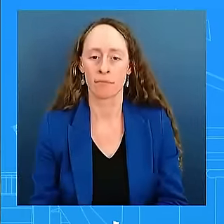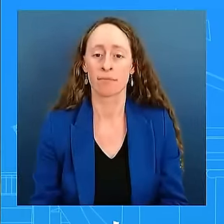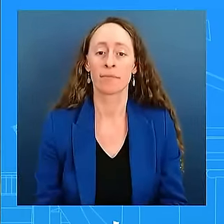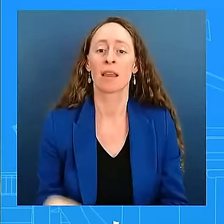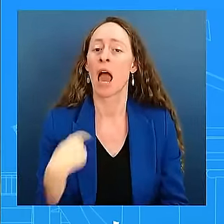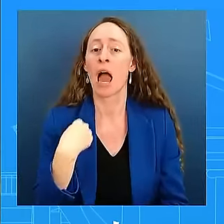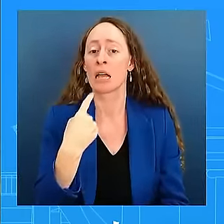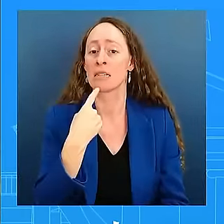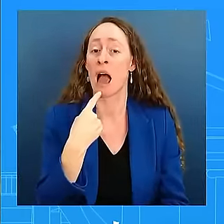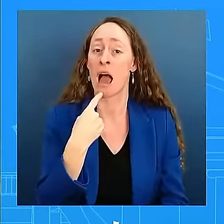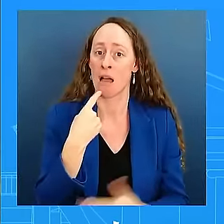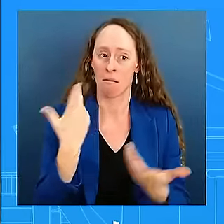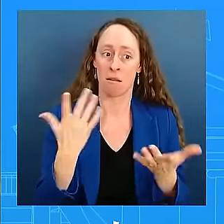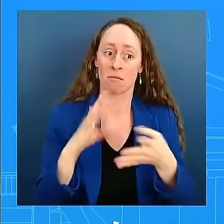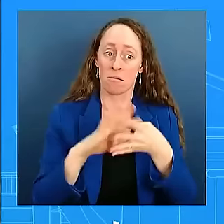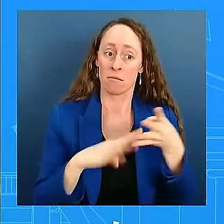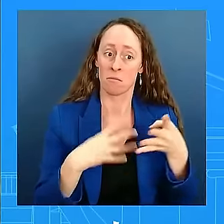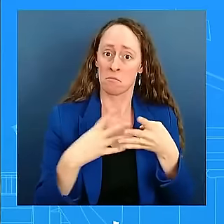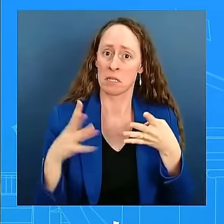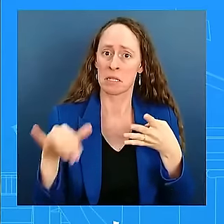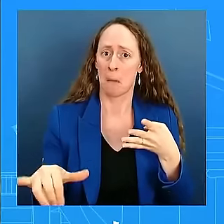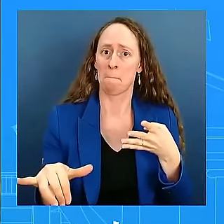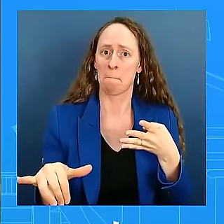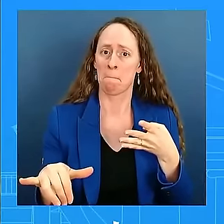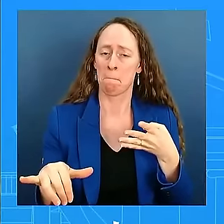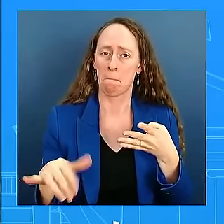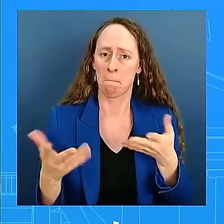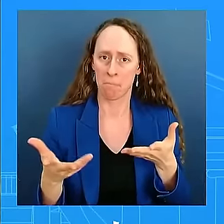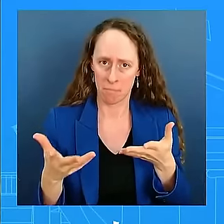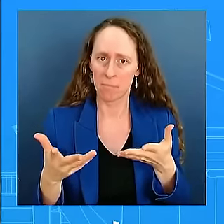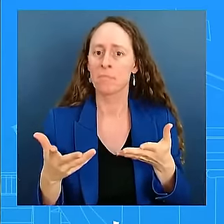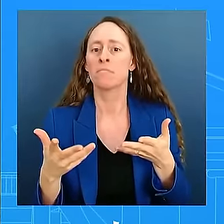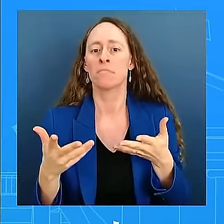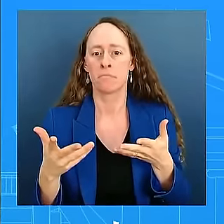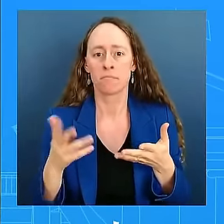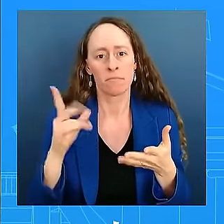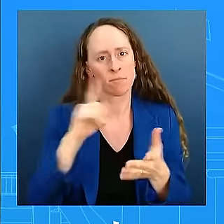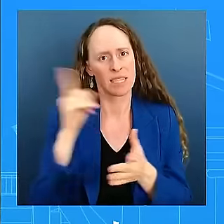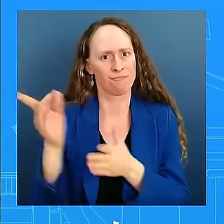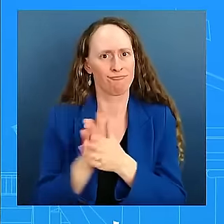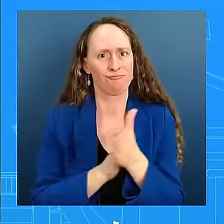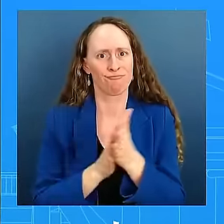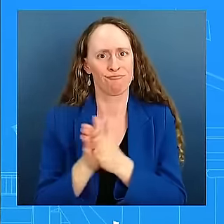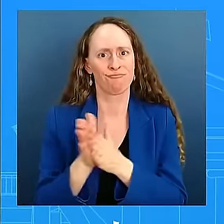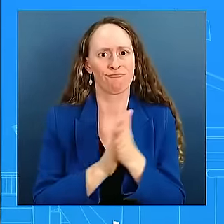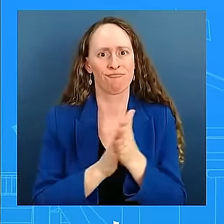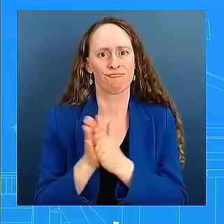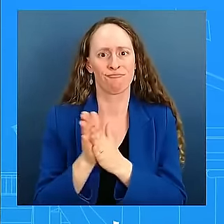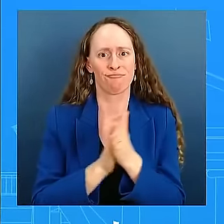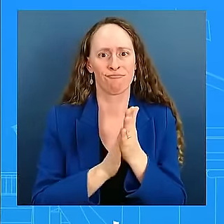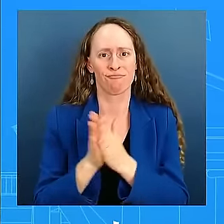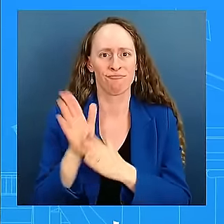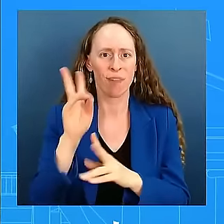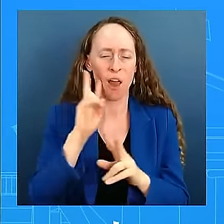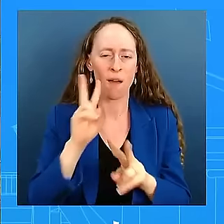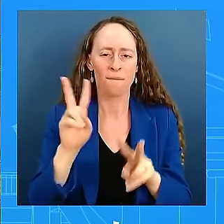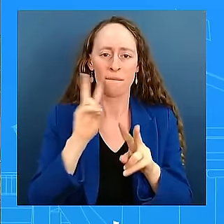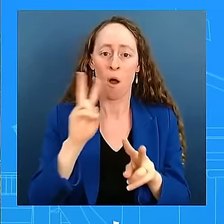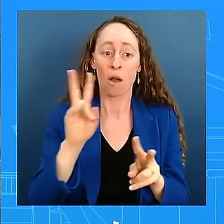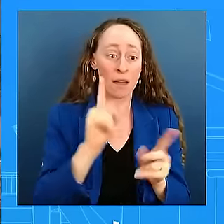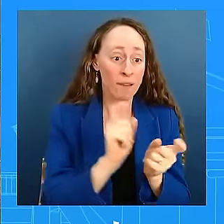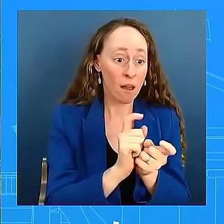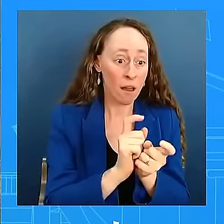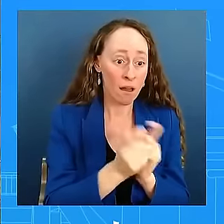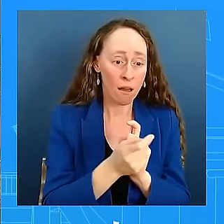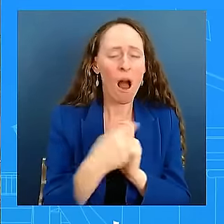on the trip. Certainly, certainly. And you all know, you all will be the first to know and the first to know if any, if that changes. And do you expect a